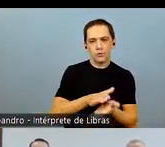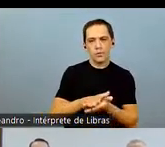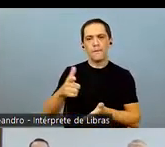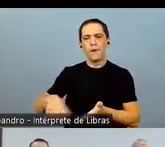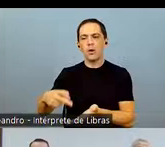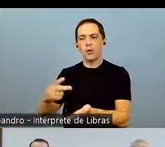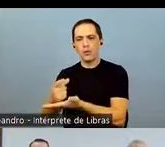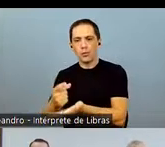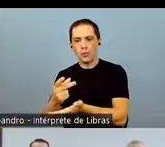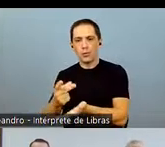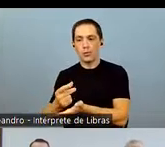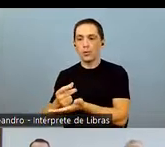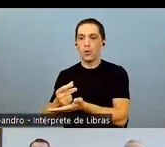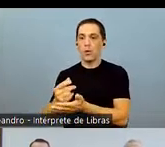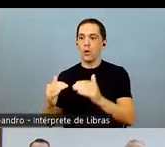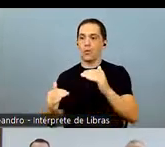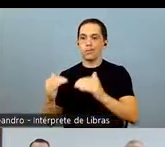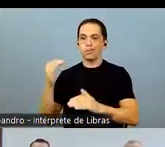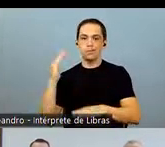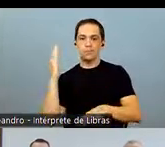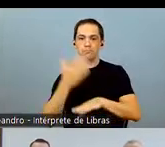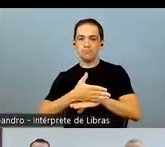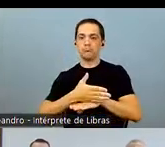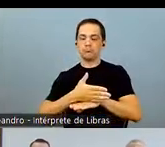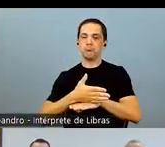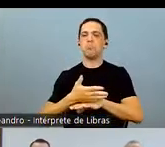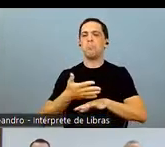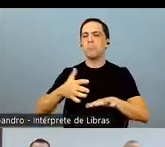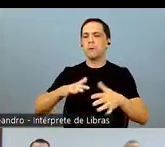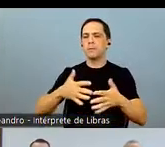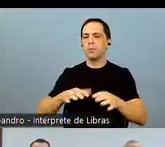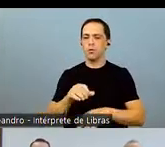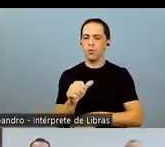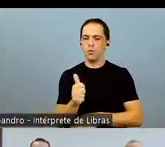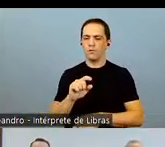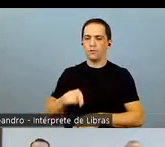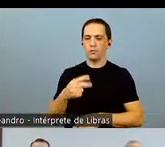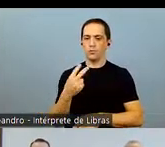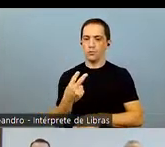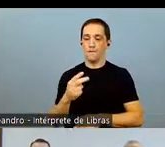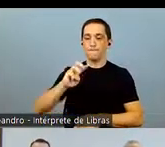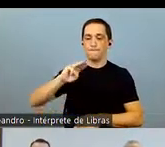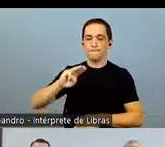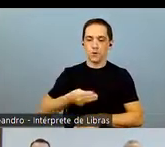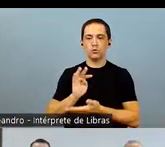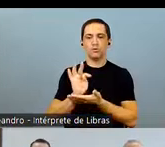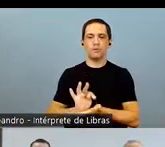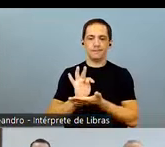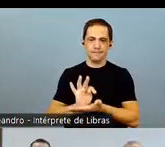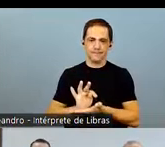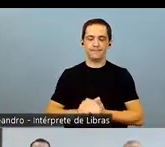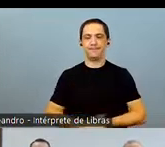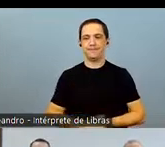consumption is expected to outstrip production by approximately 11